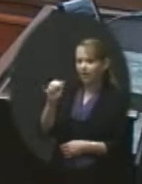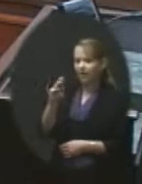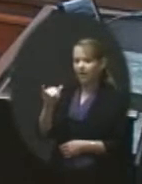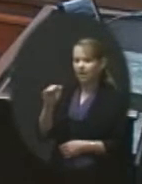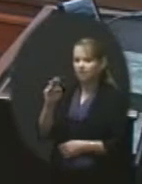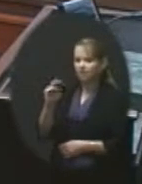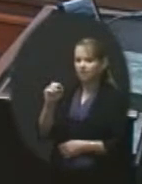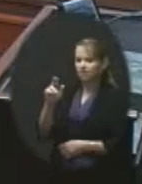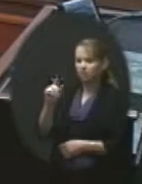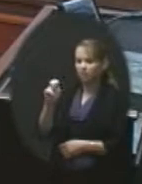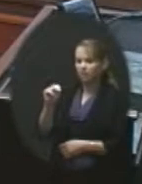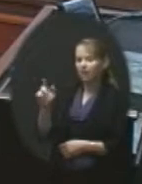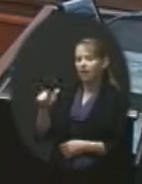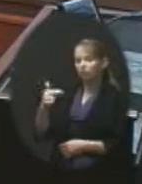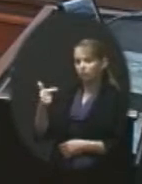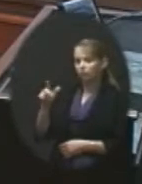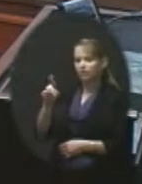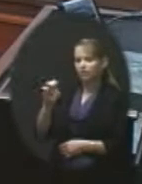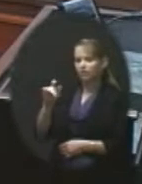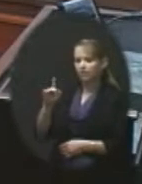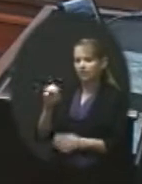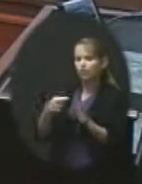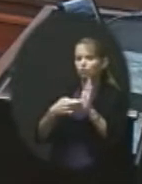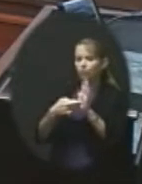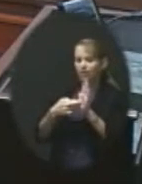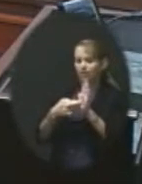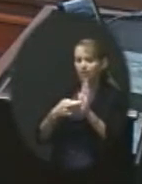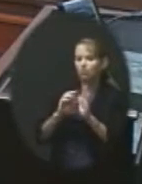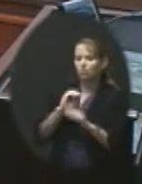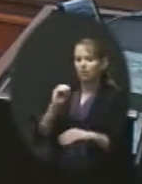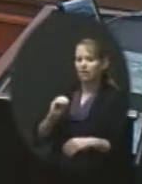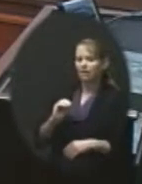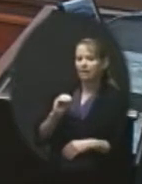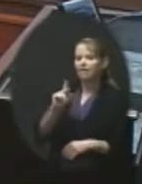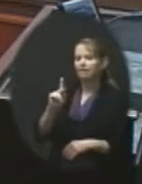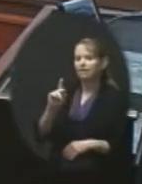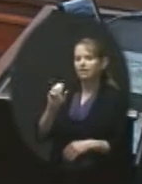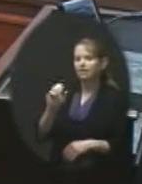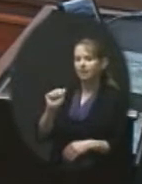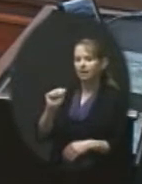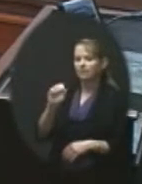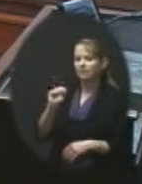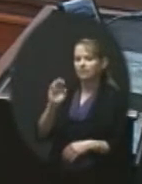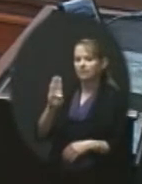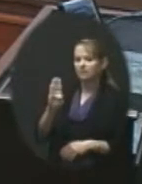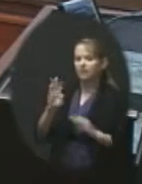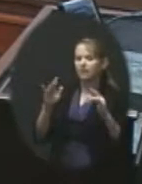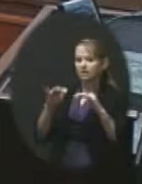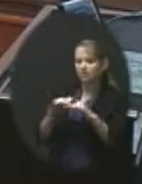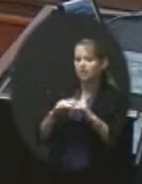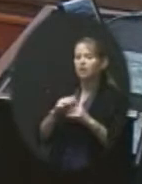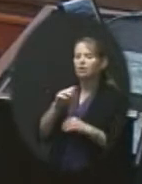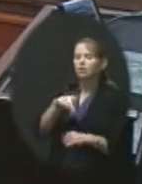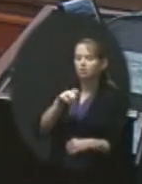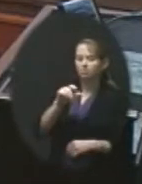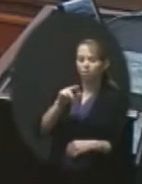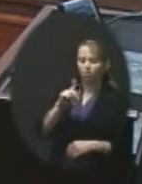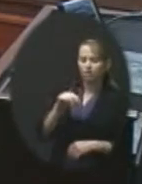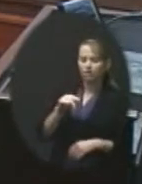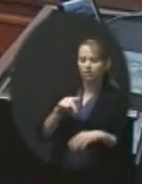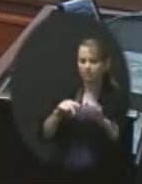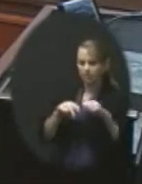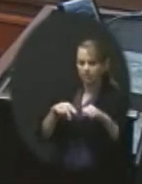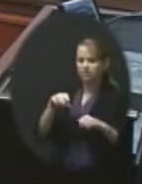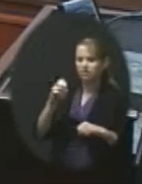represent Olathe Schools at the KASB Delegate Assembly. Ibs. Mr. Polin. Yes. Mr. Scheer. Yes. Dr.